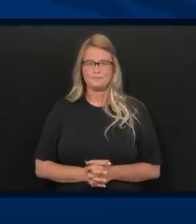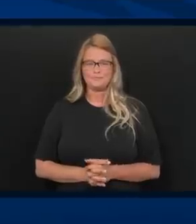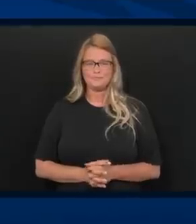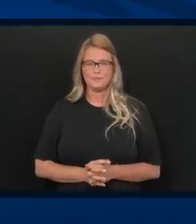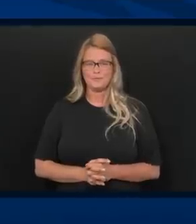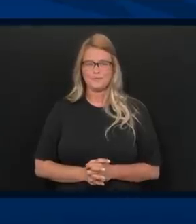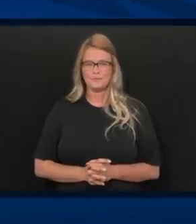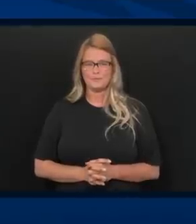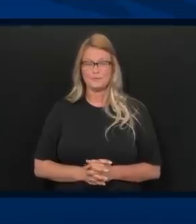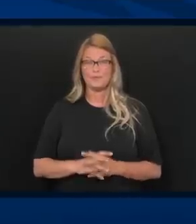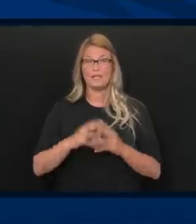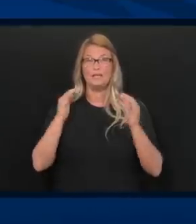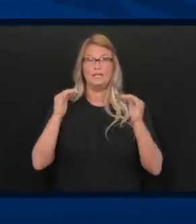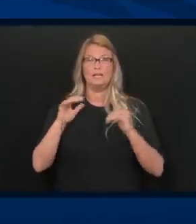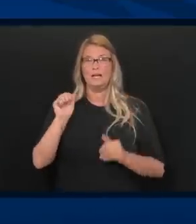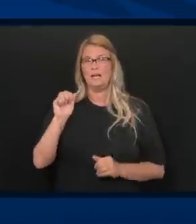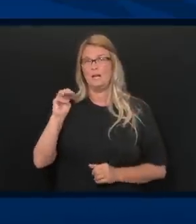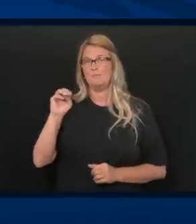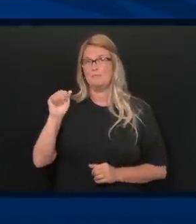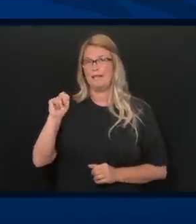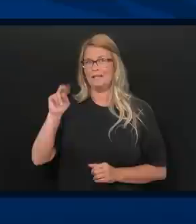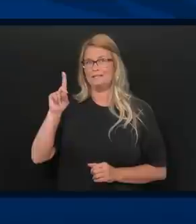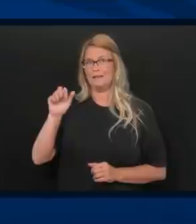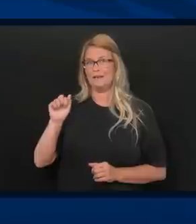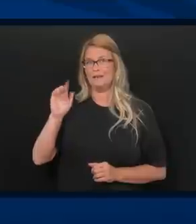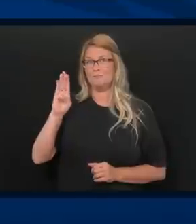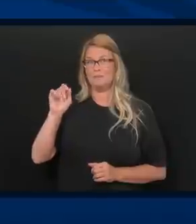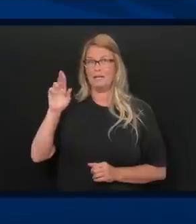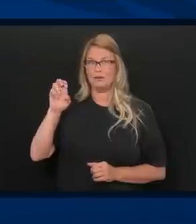All right. Thank you, Brad. Next we'll go to Amanda Barron with WSAZ.